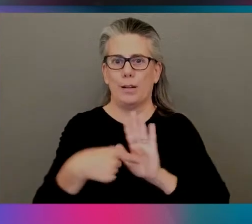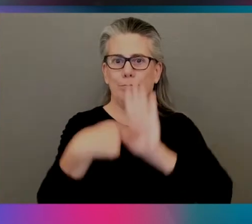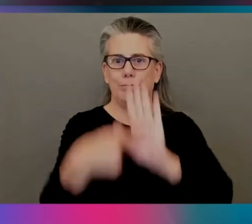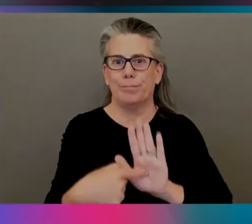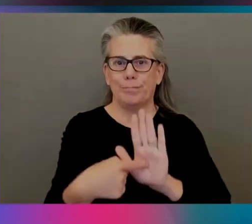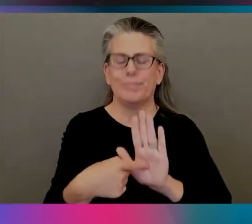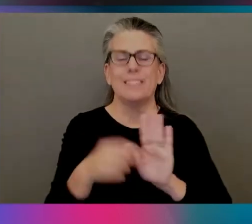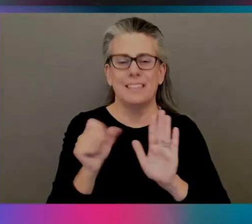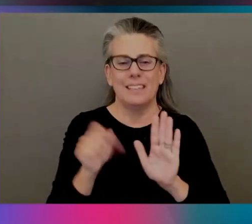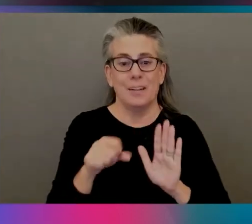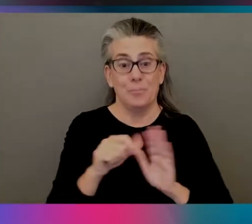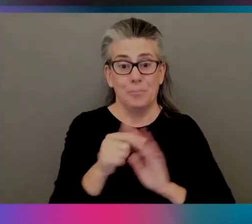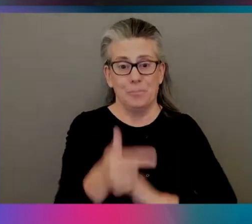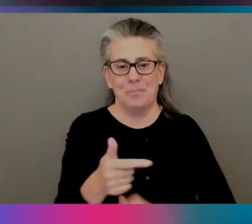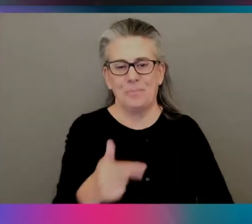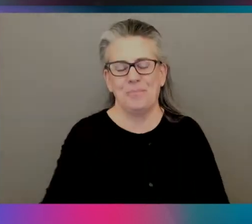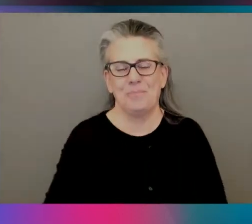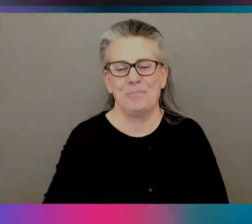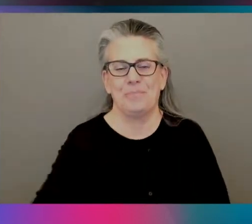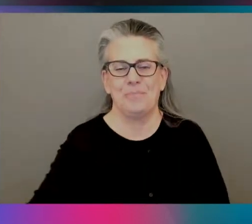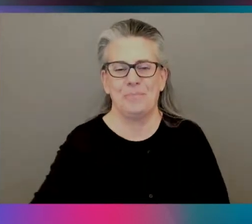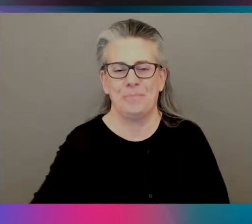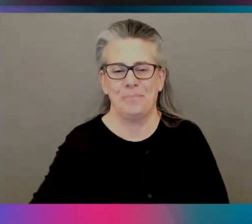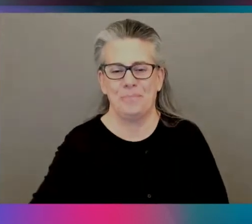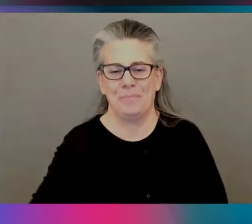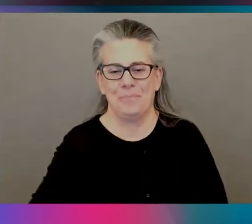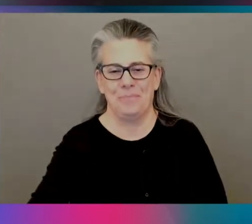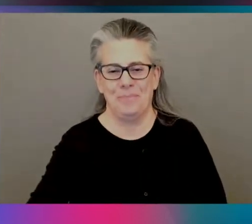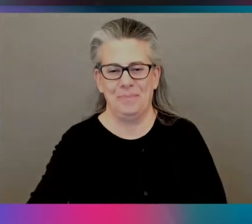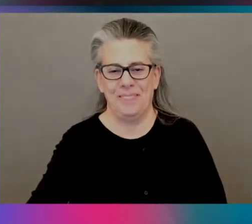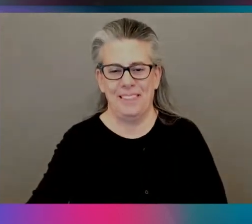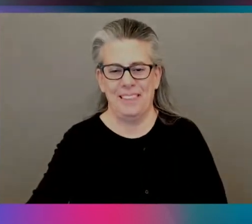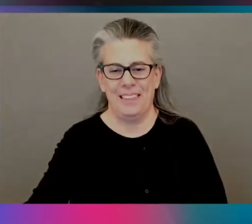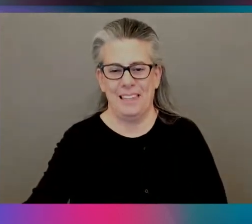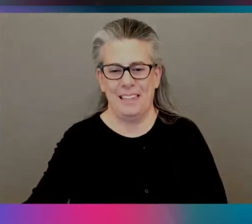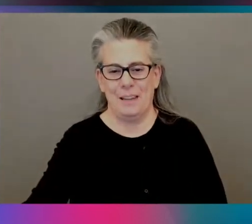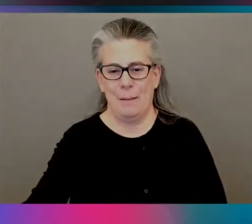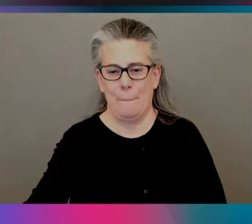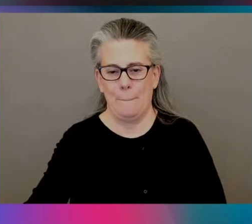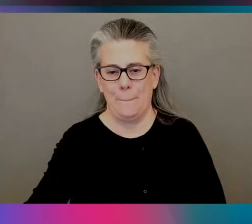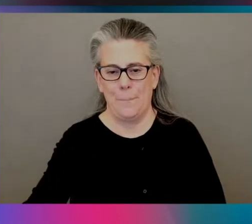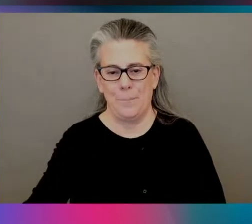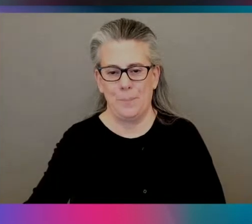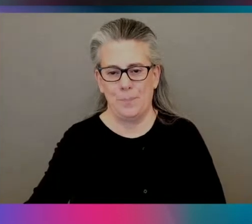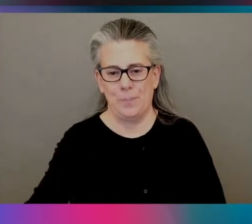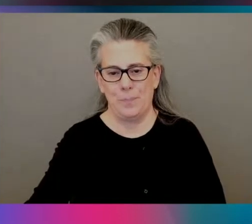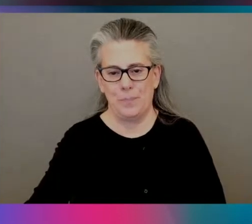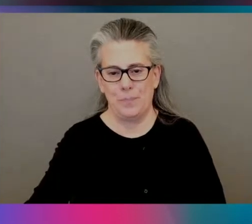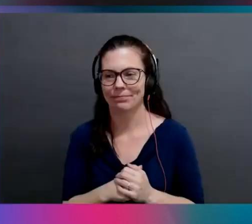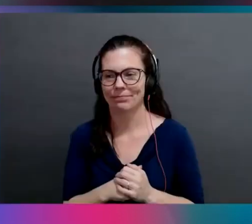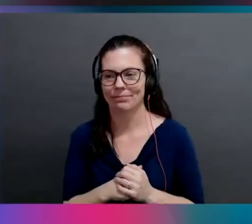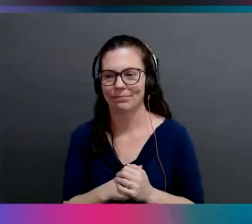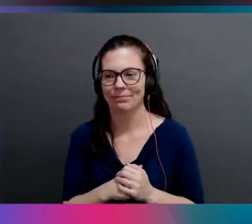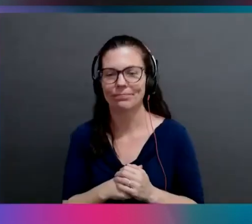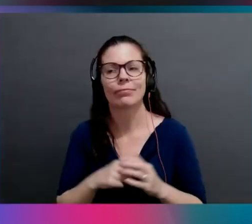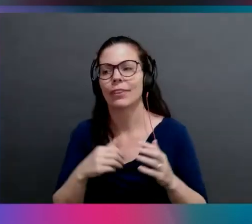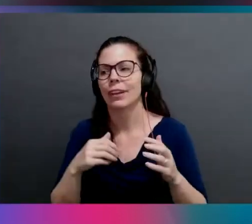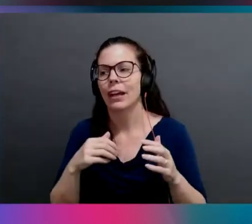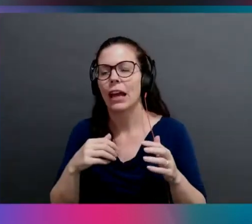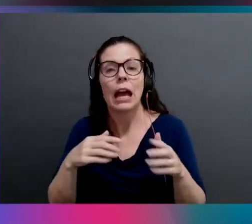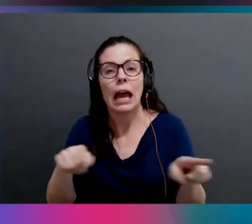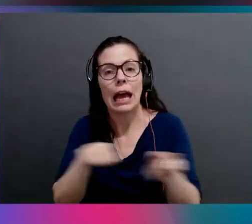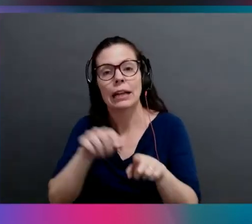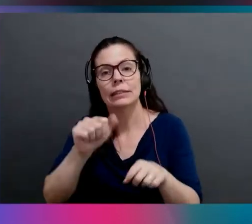right? I know how to call those as an app dev. You do. I know. I don't even have to call it if it's gRPC. I just generate the